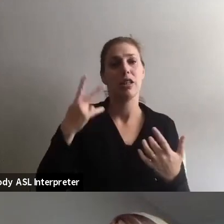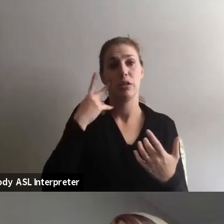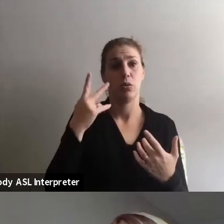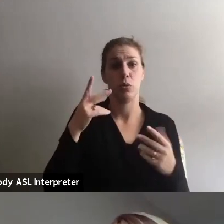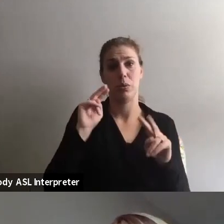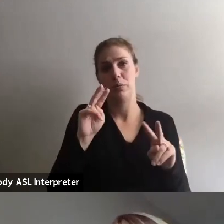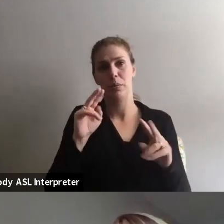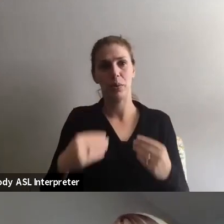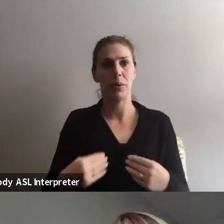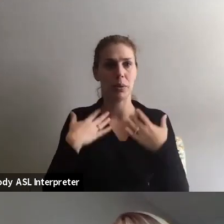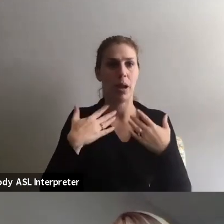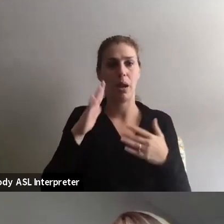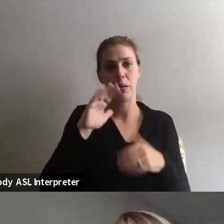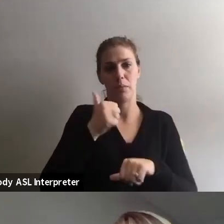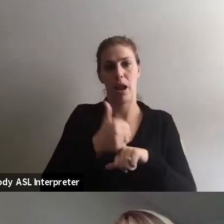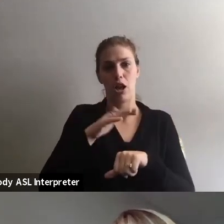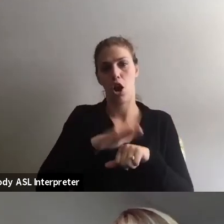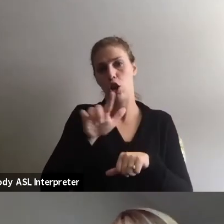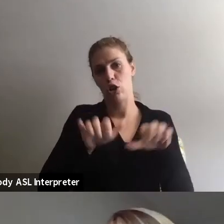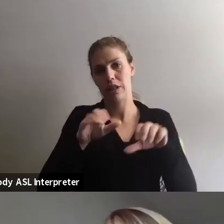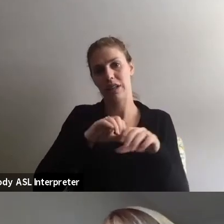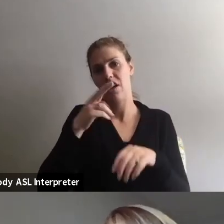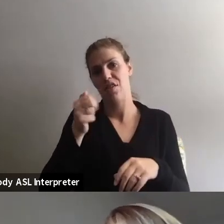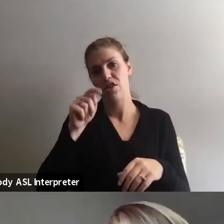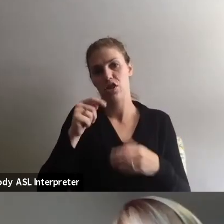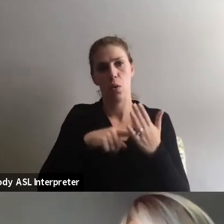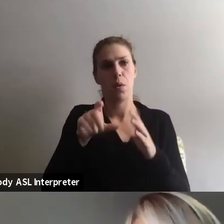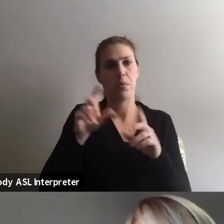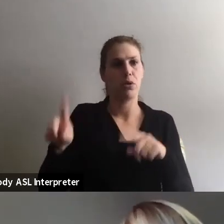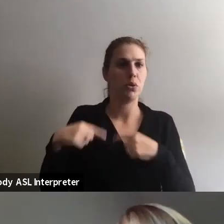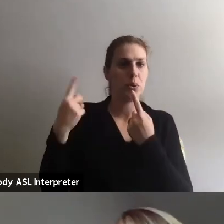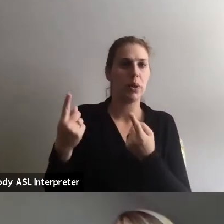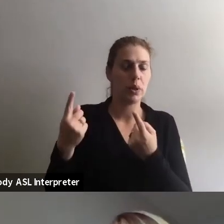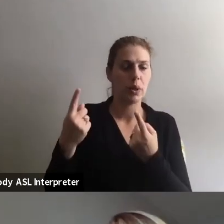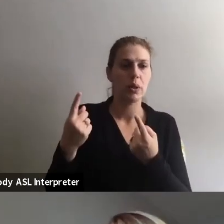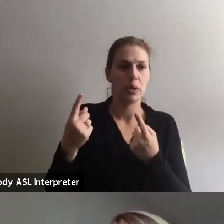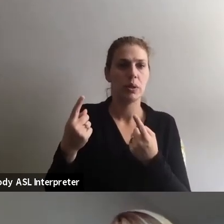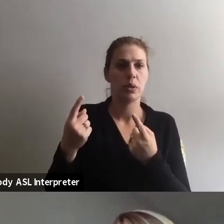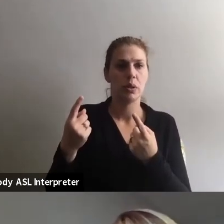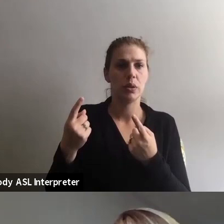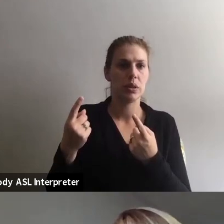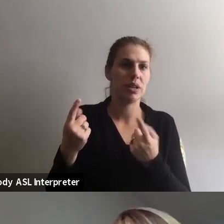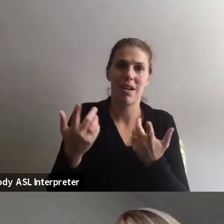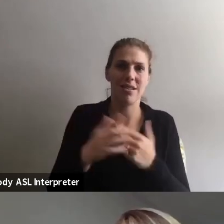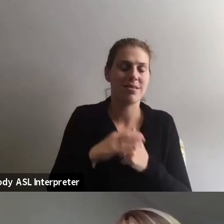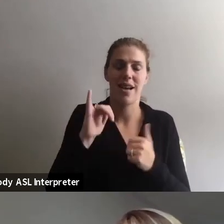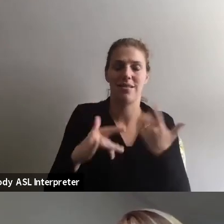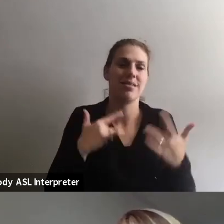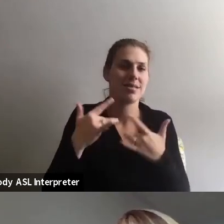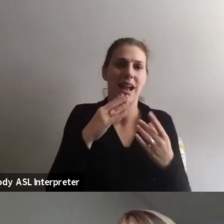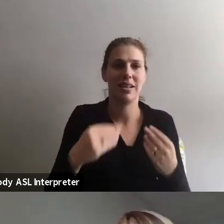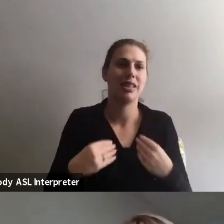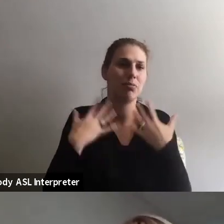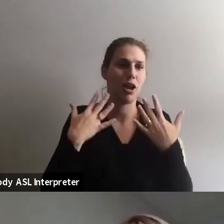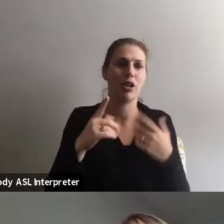looking at the entries in the chat box of the things that you guys are really doing, um, is really exciting and inspiring.